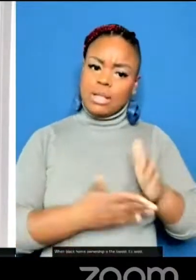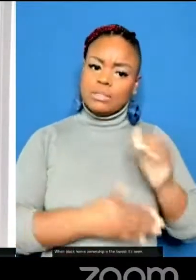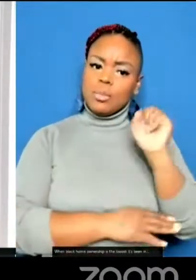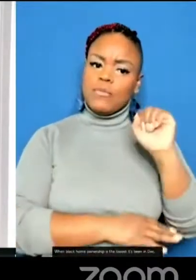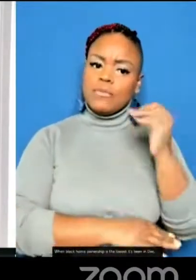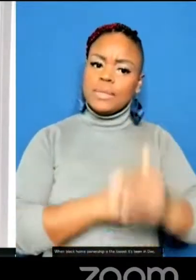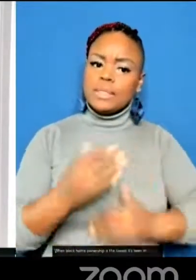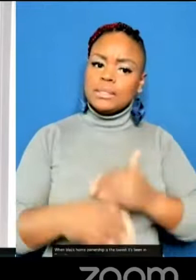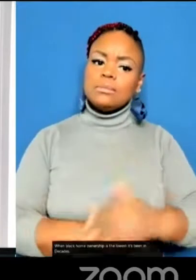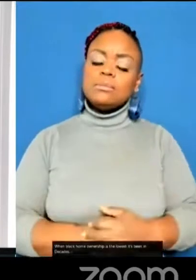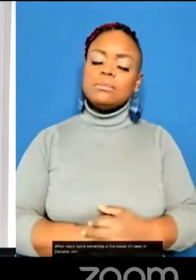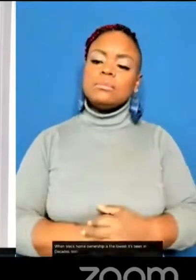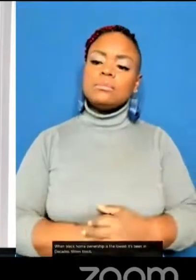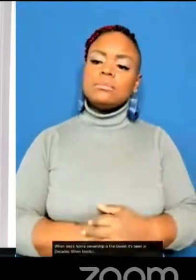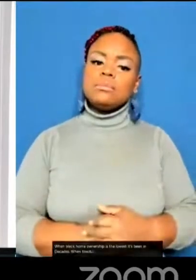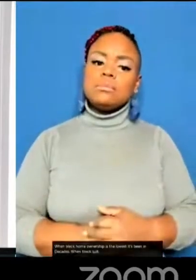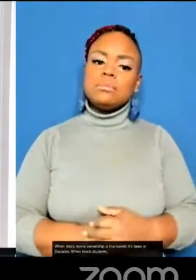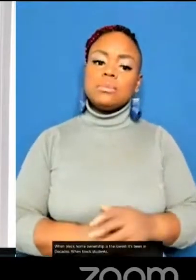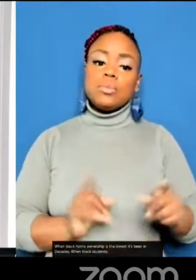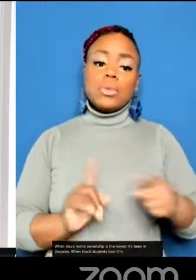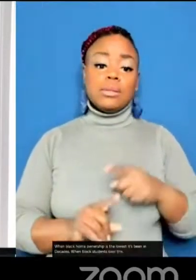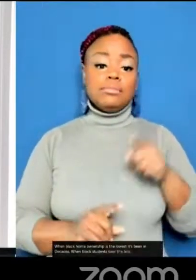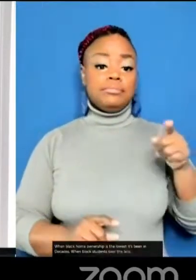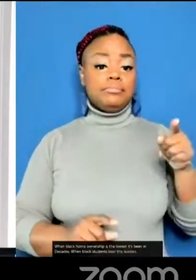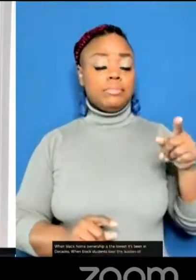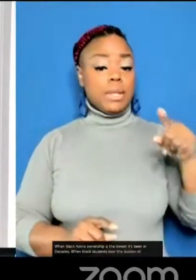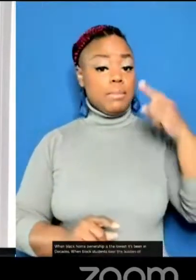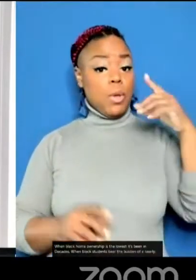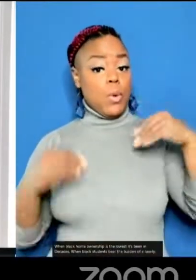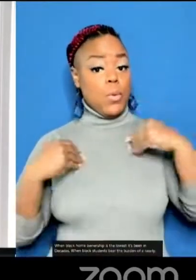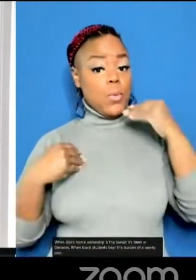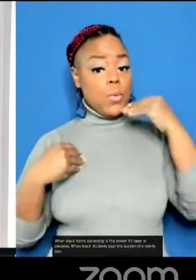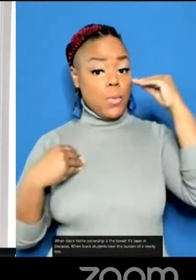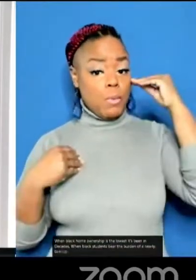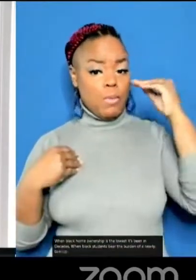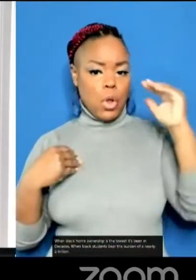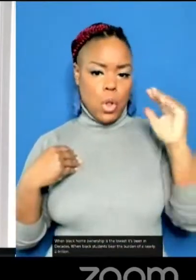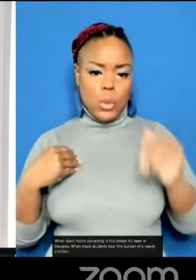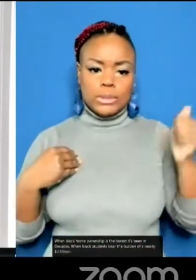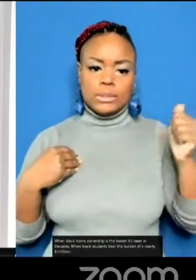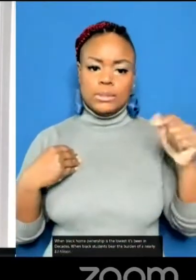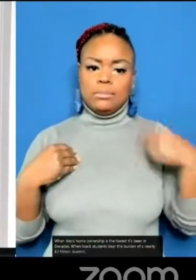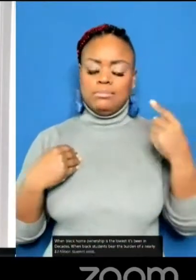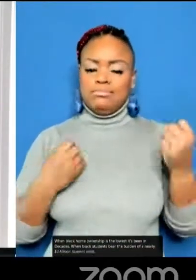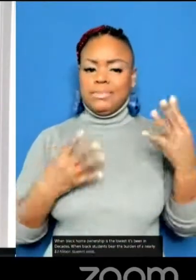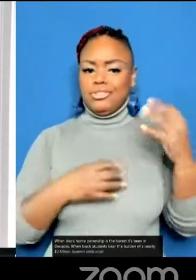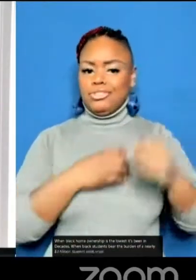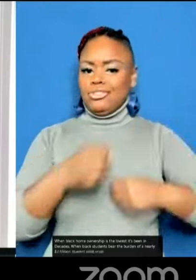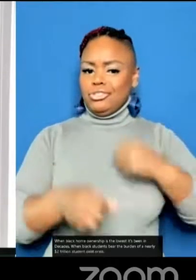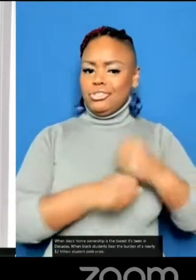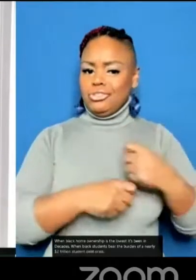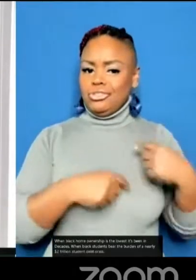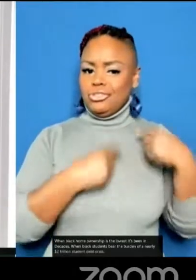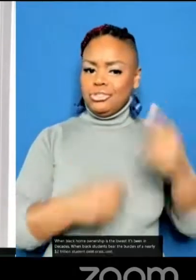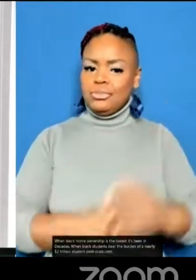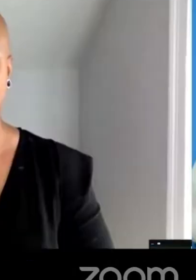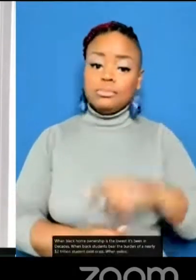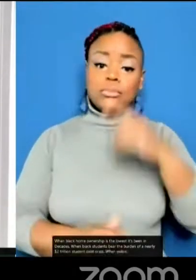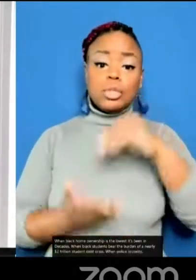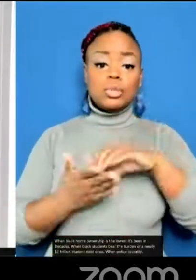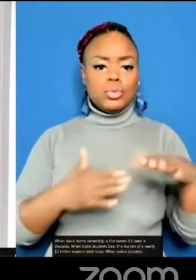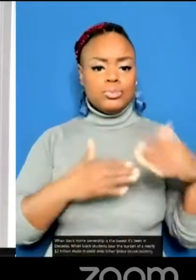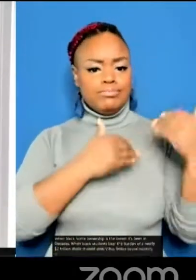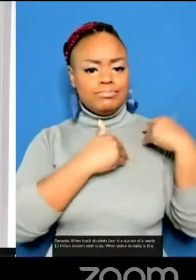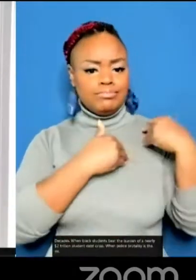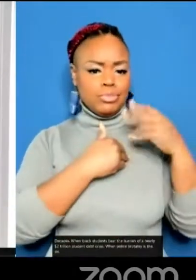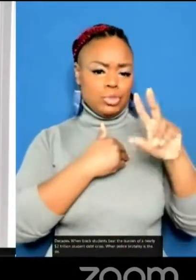decades. When Black students bear the burden of a nearly two trillion dollar student debt crisis. When police brutality is